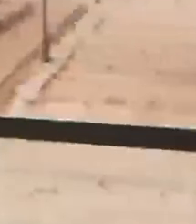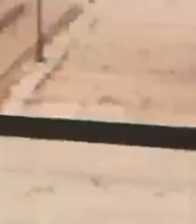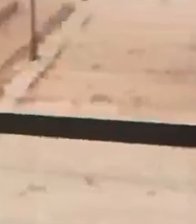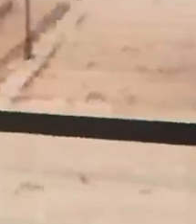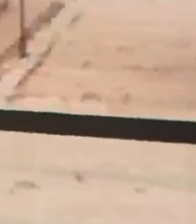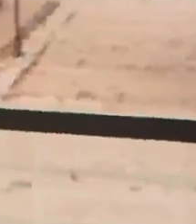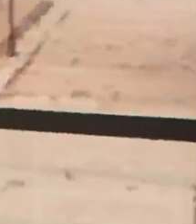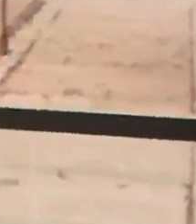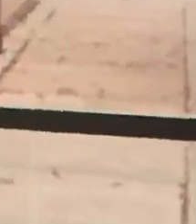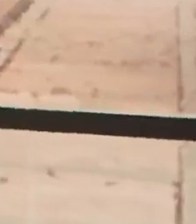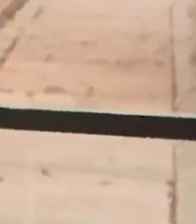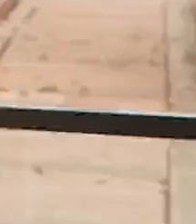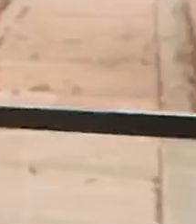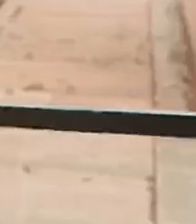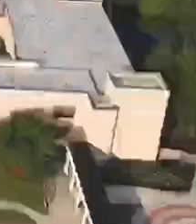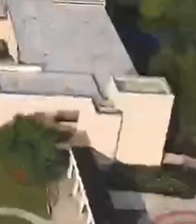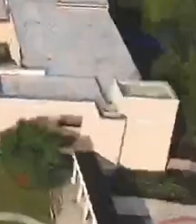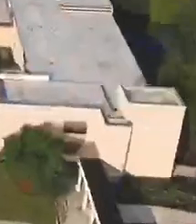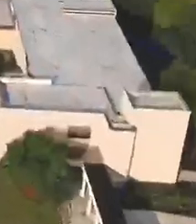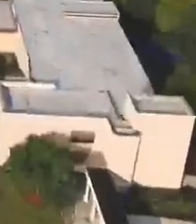To change our world.